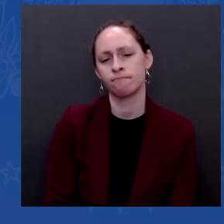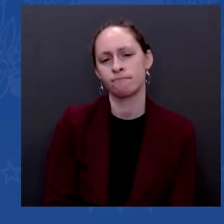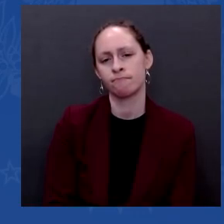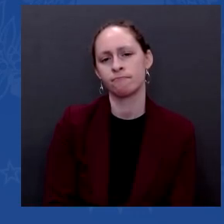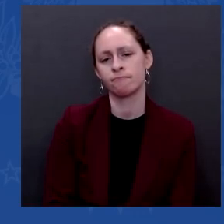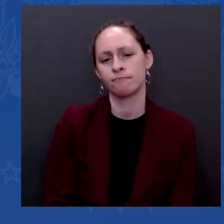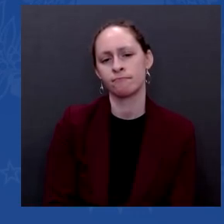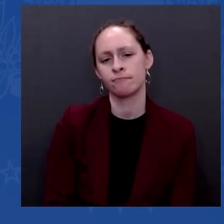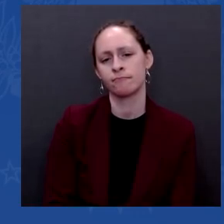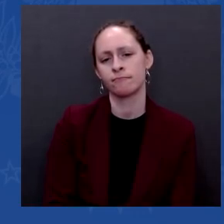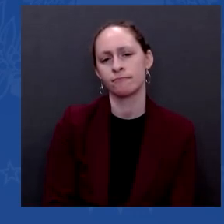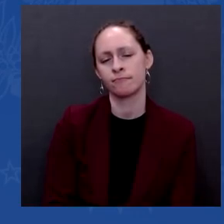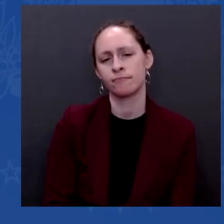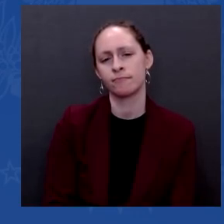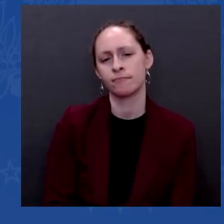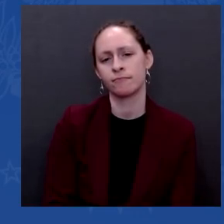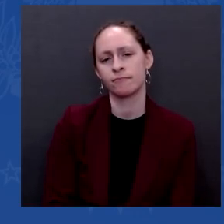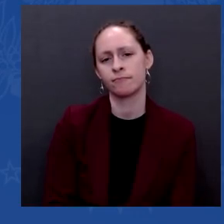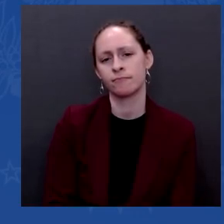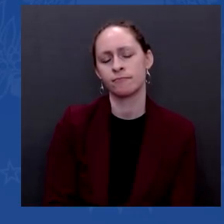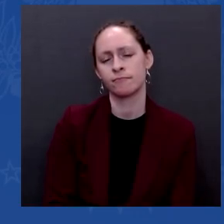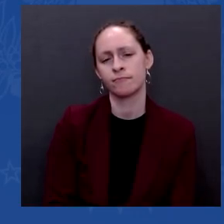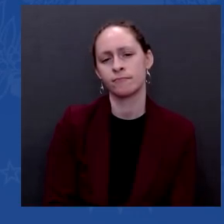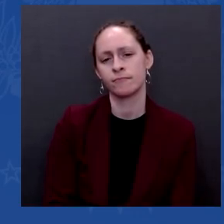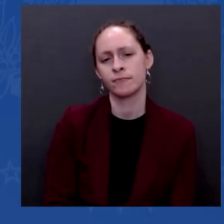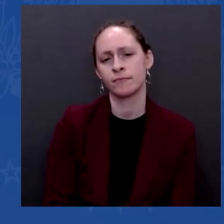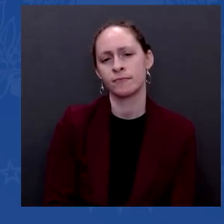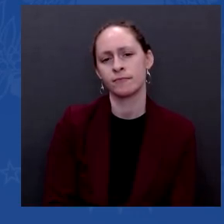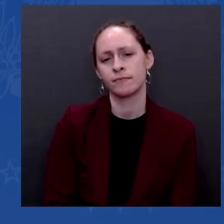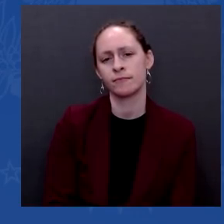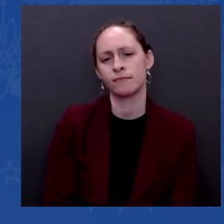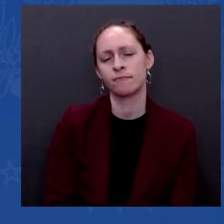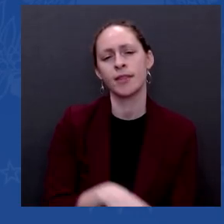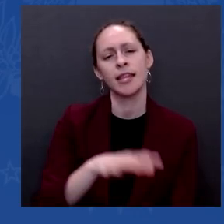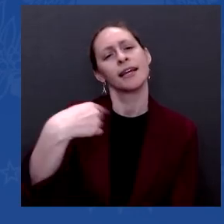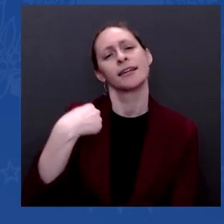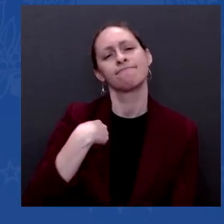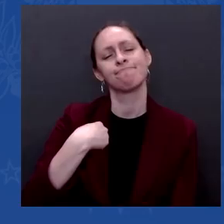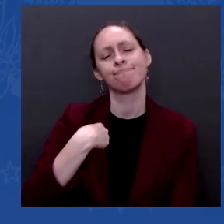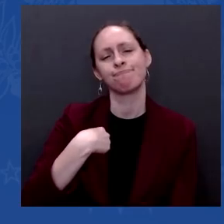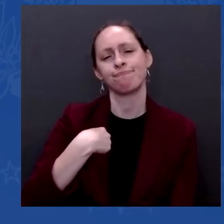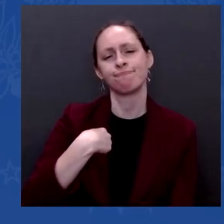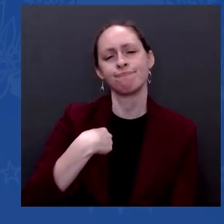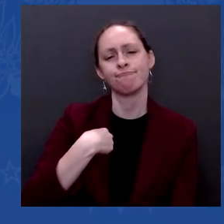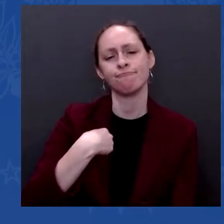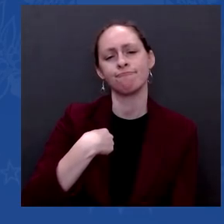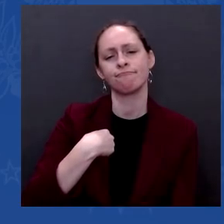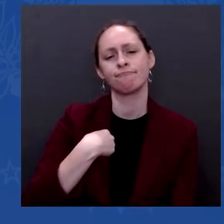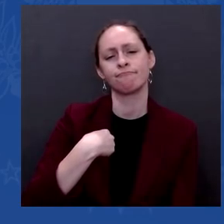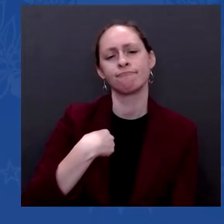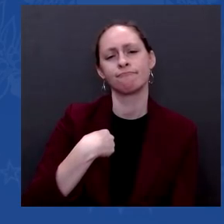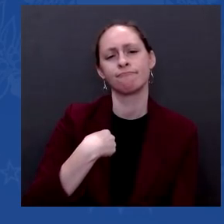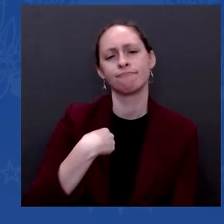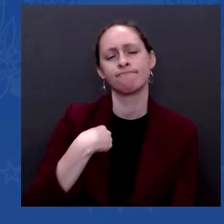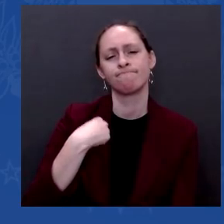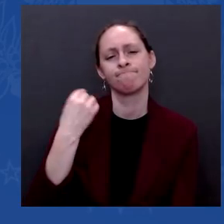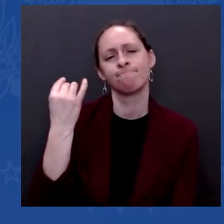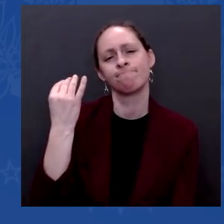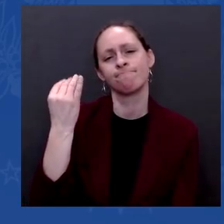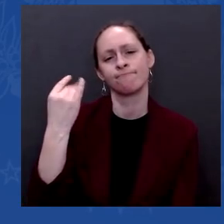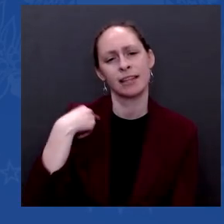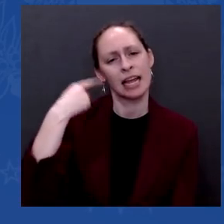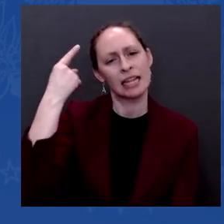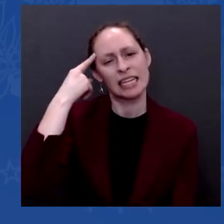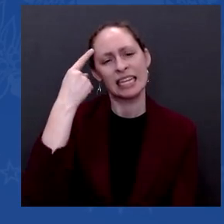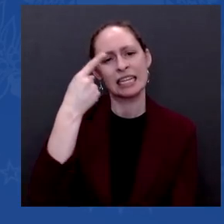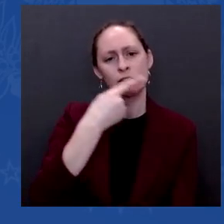that's happened to Mother Russia in that the Berlin Wall came down, the empire has been lost, the near abroad